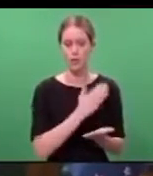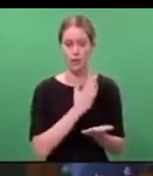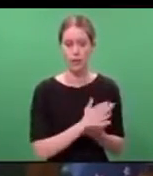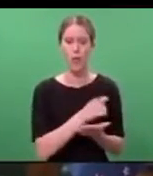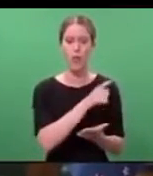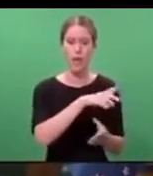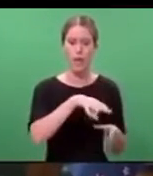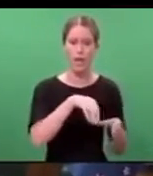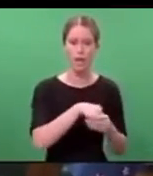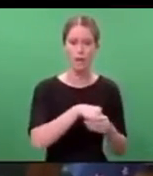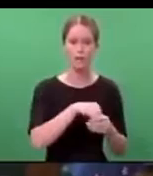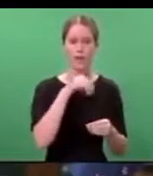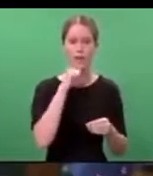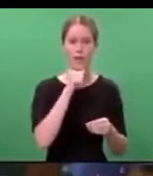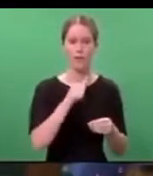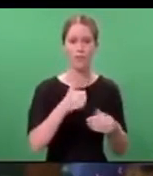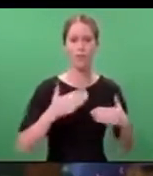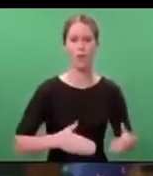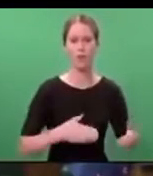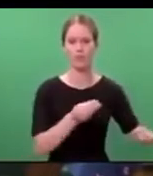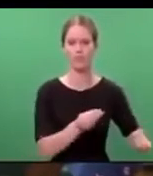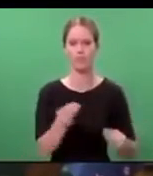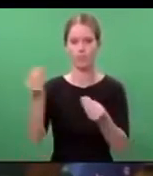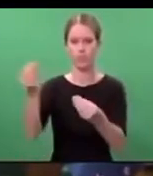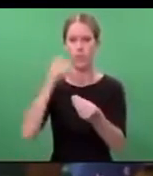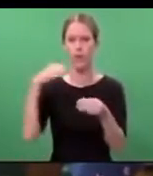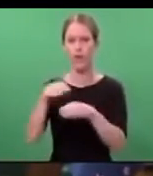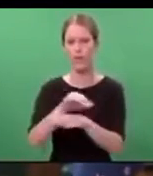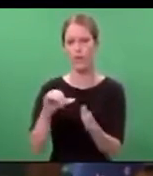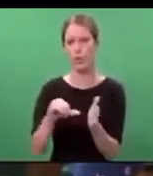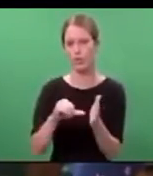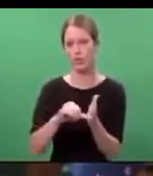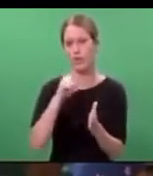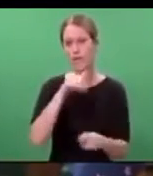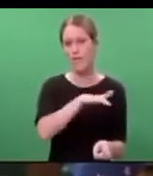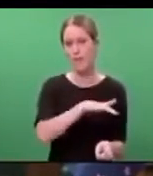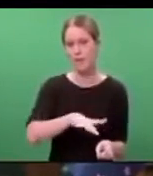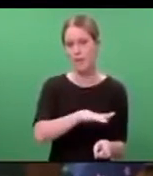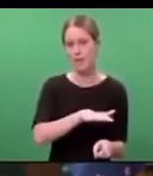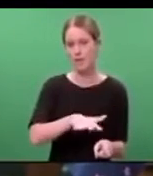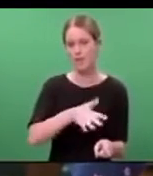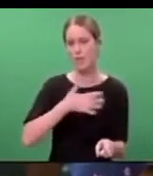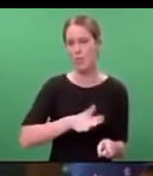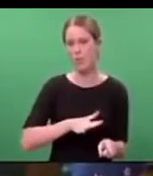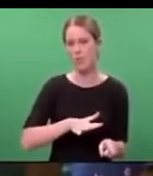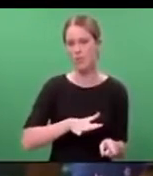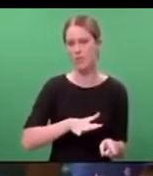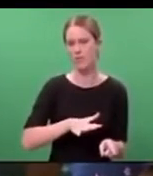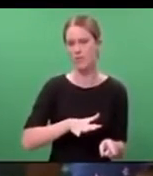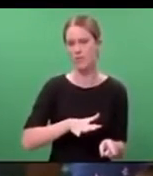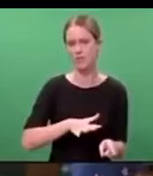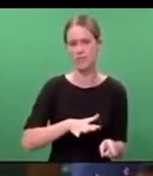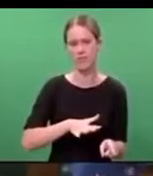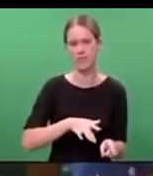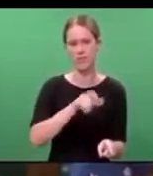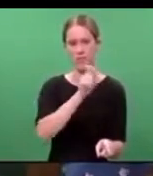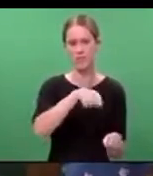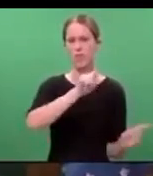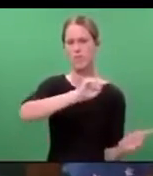this includes repatriation costs for any family members who would like to move their loved ones away from New Zealand.